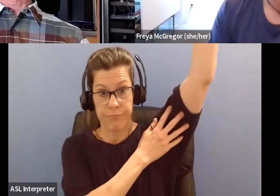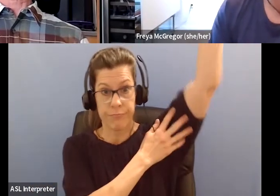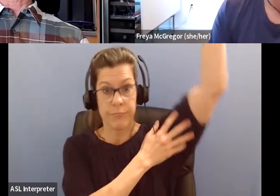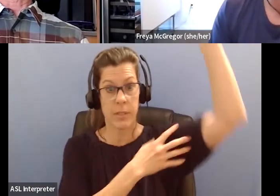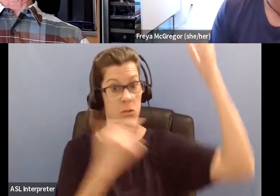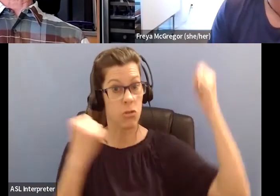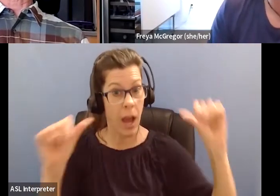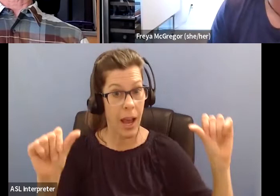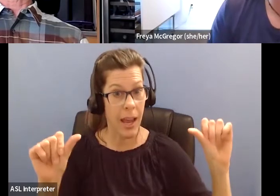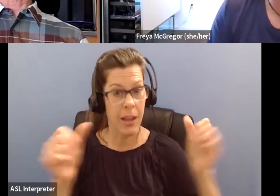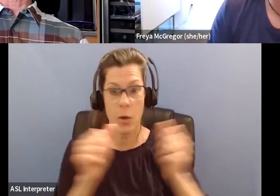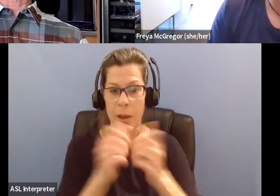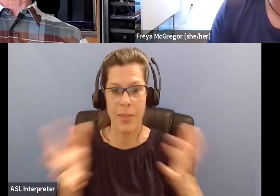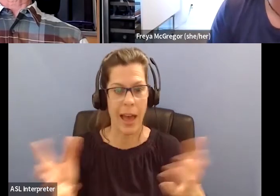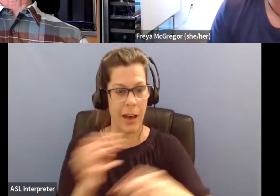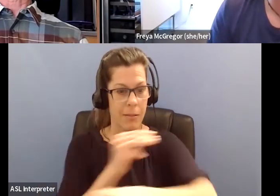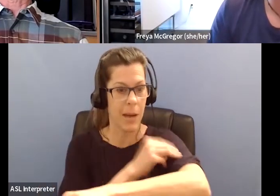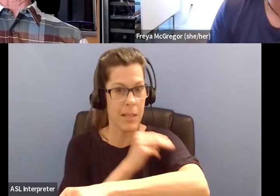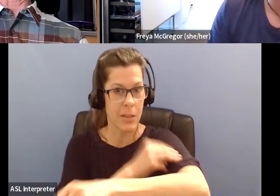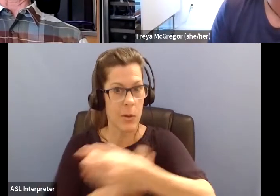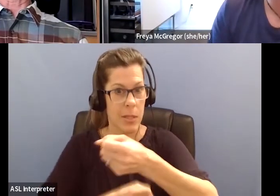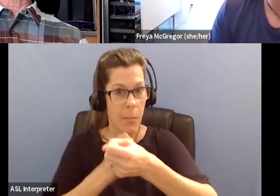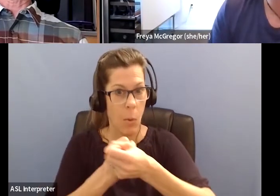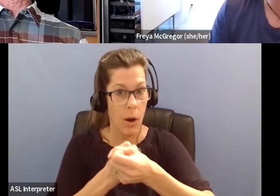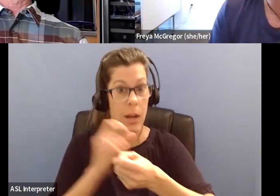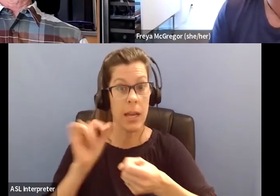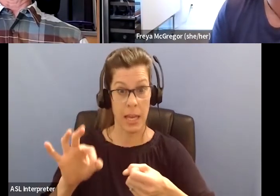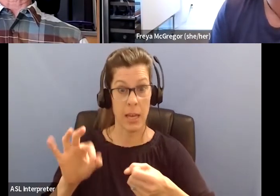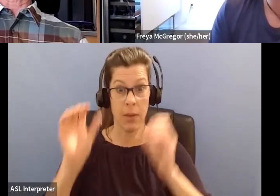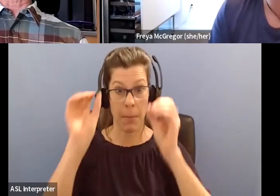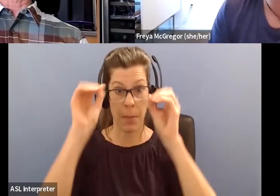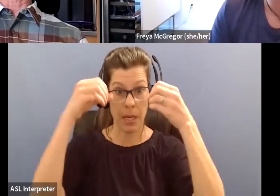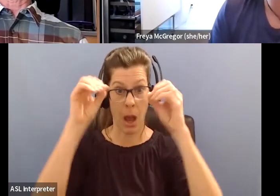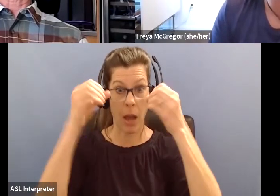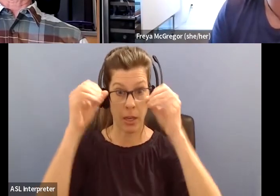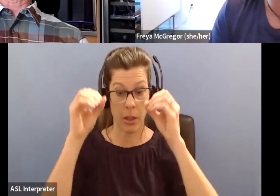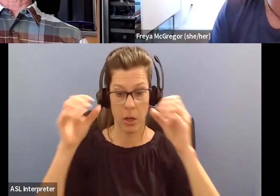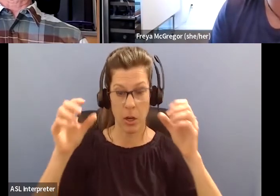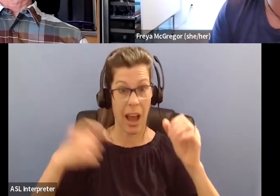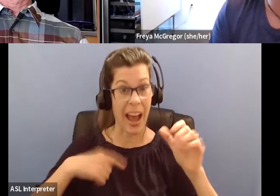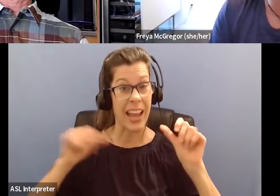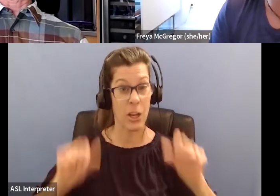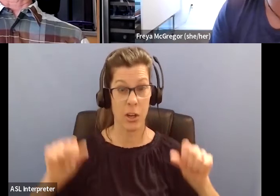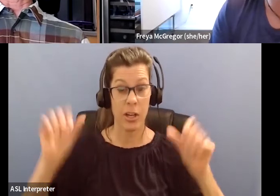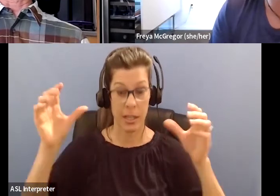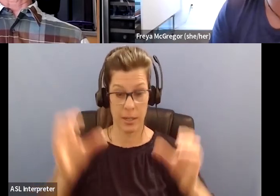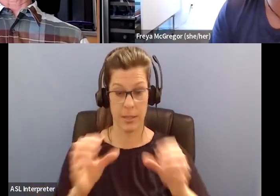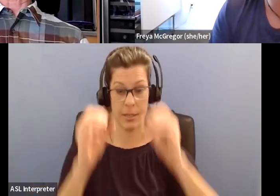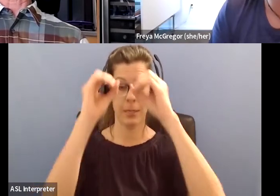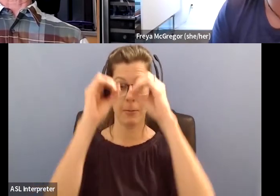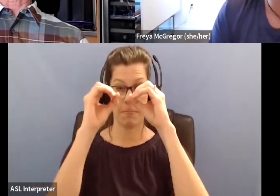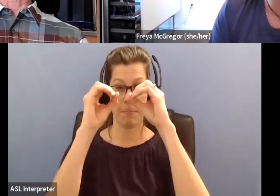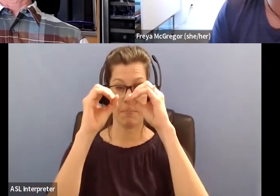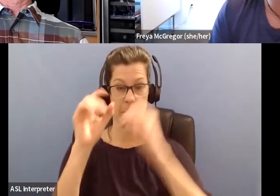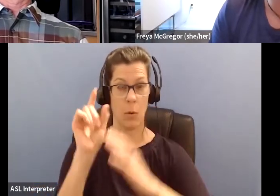So in terms of a pair of binoculars, if I had to, I could probably lift them up for maybe